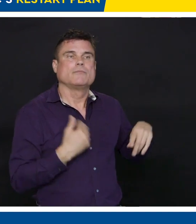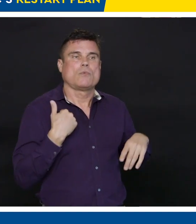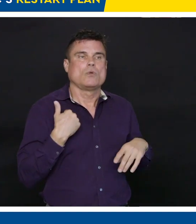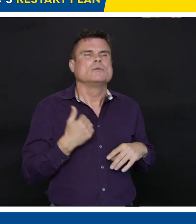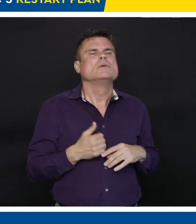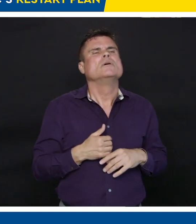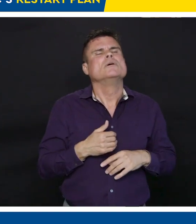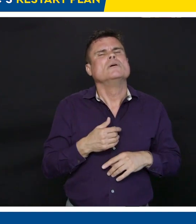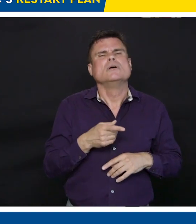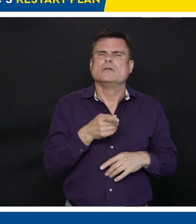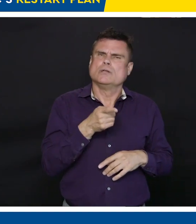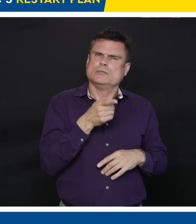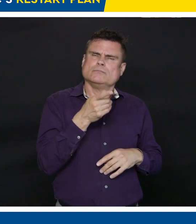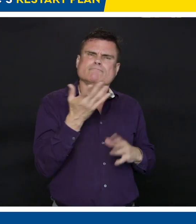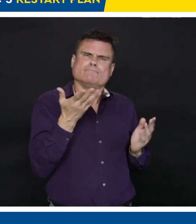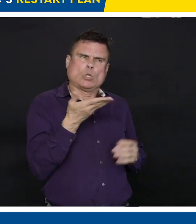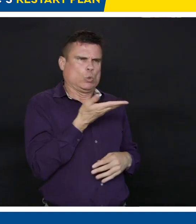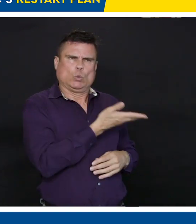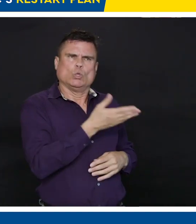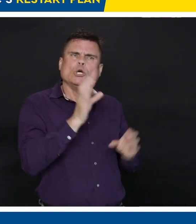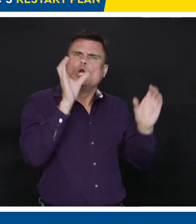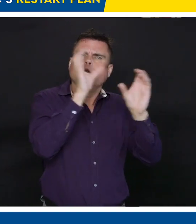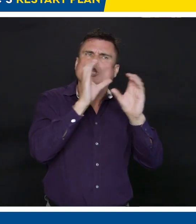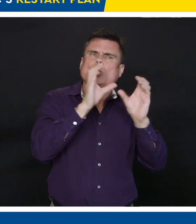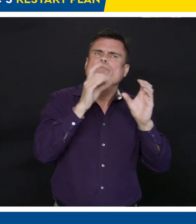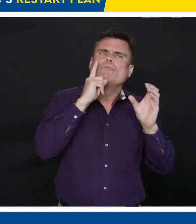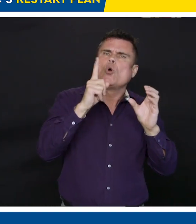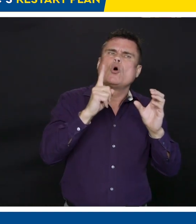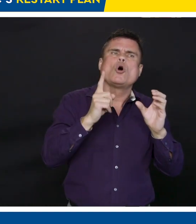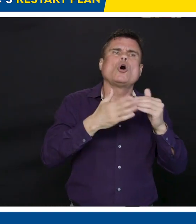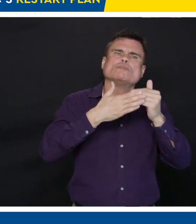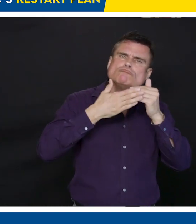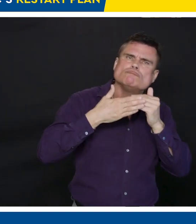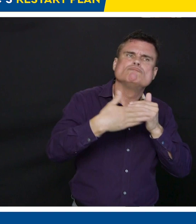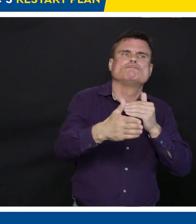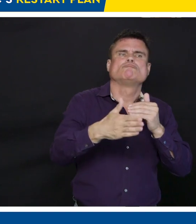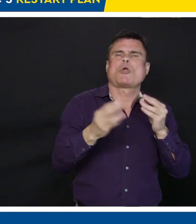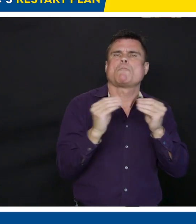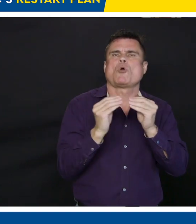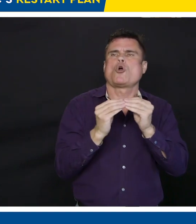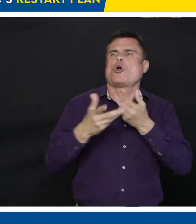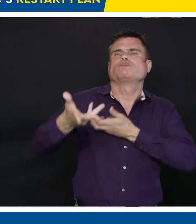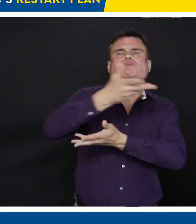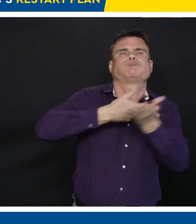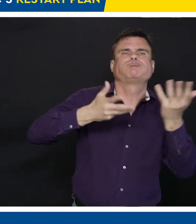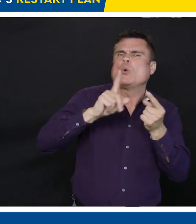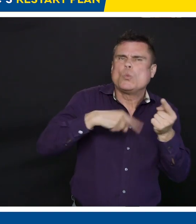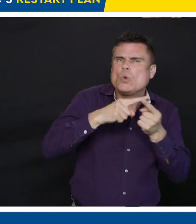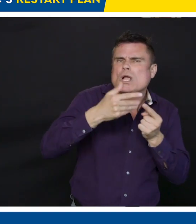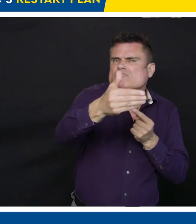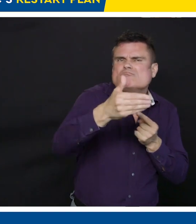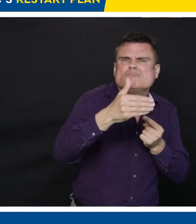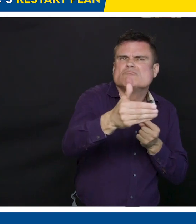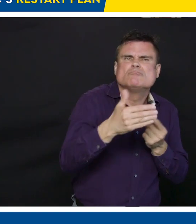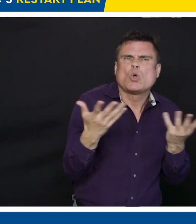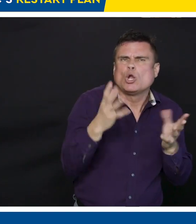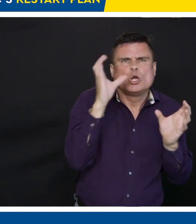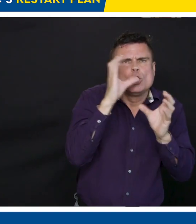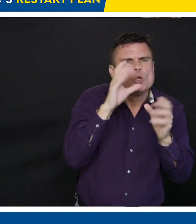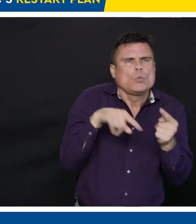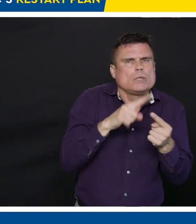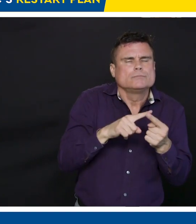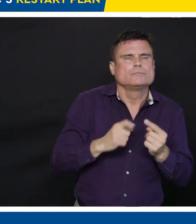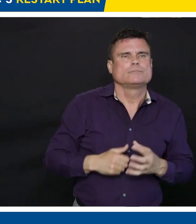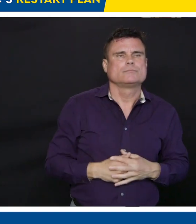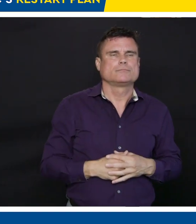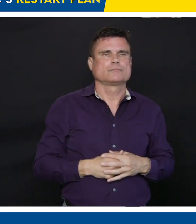modeling, and that's a caveat because modeling is only good, it only reflects what's being